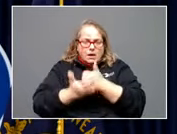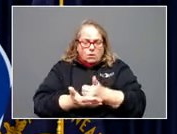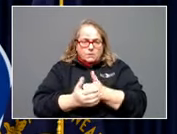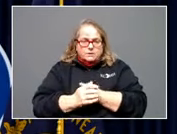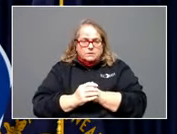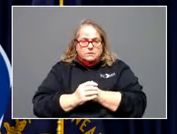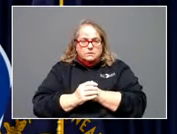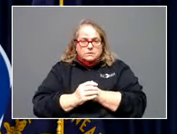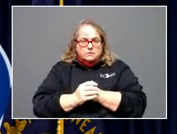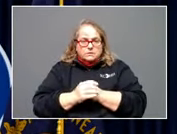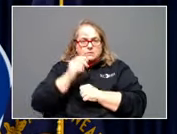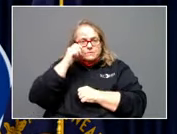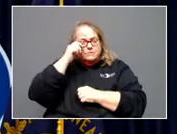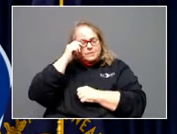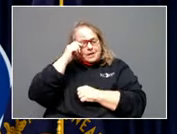Let's have good news.